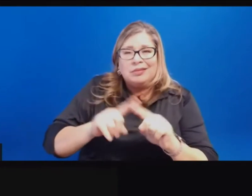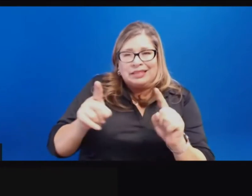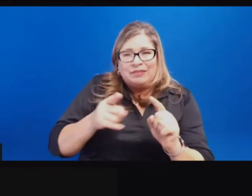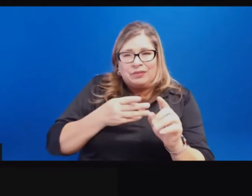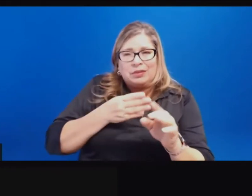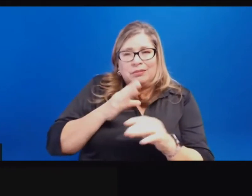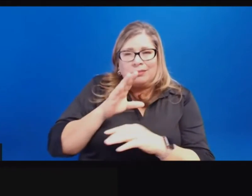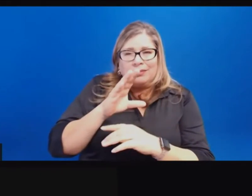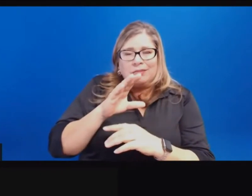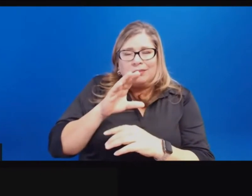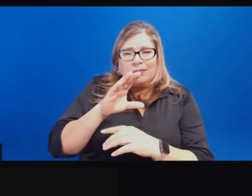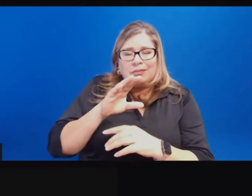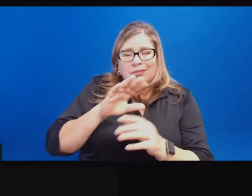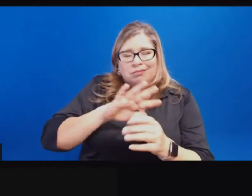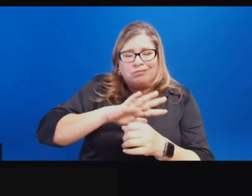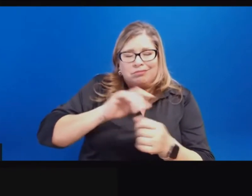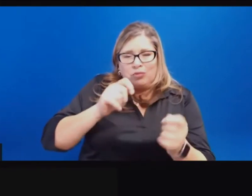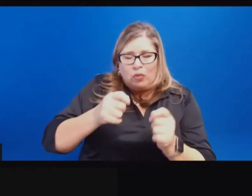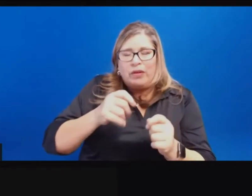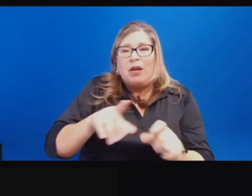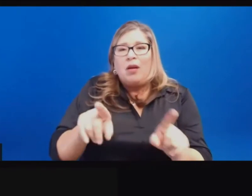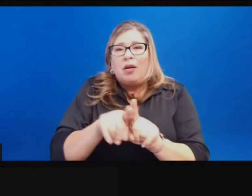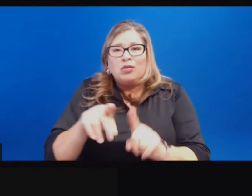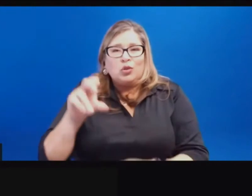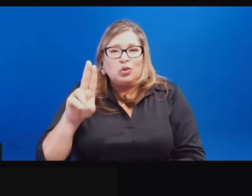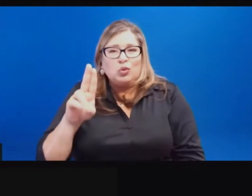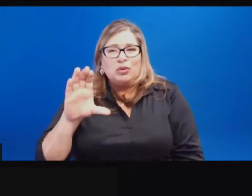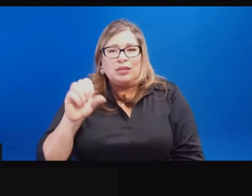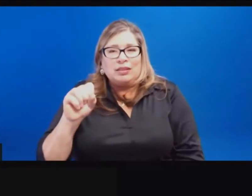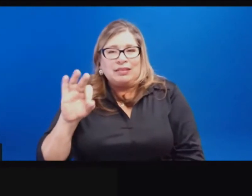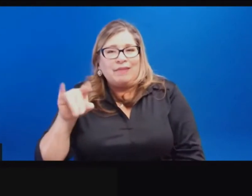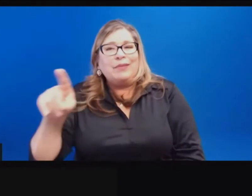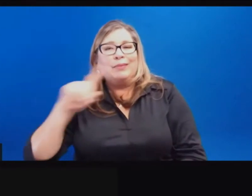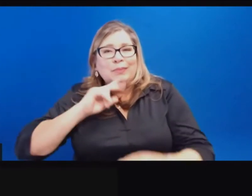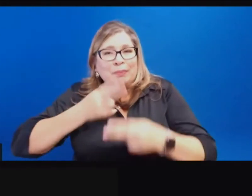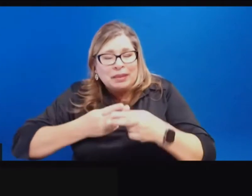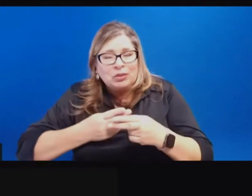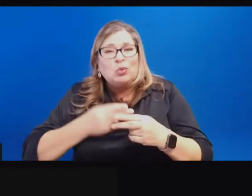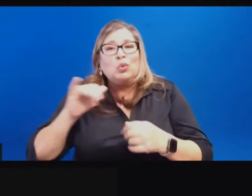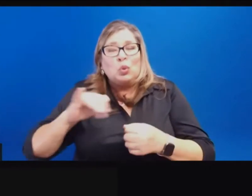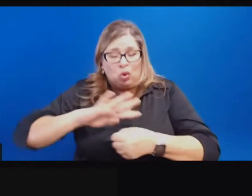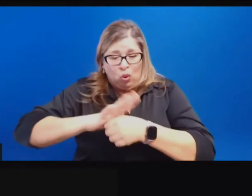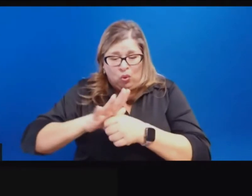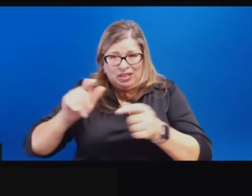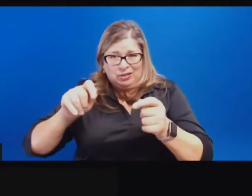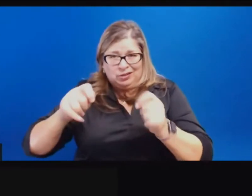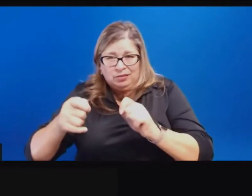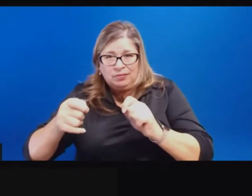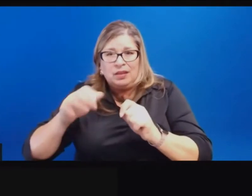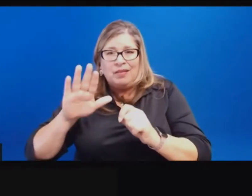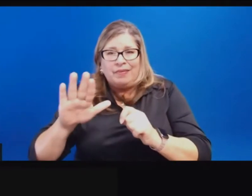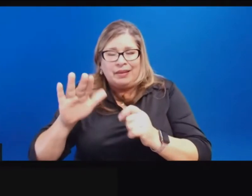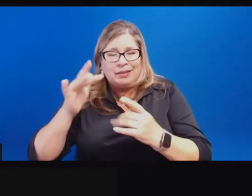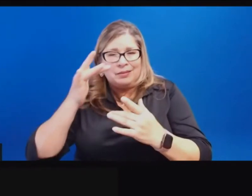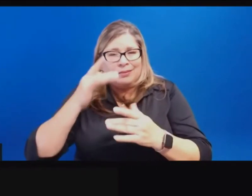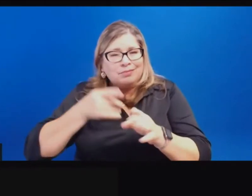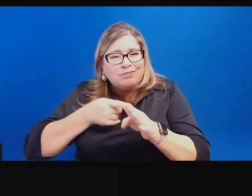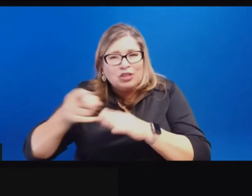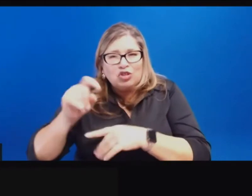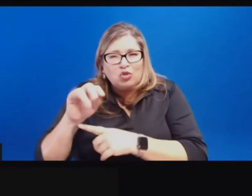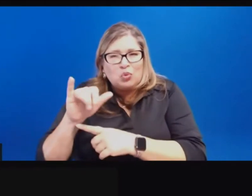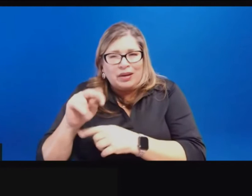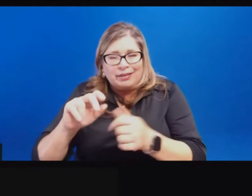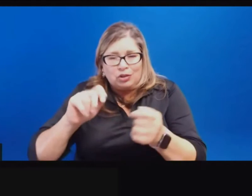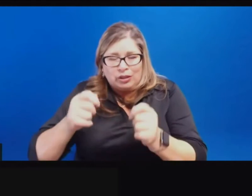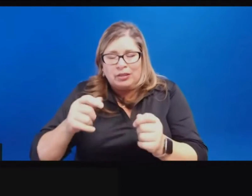variants that you've heard about from UCSF and Cedars-Sinai and other parts of the state. we're watching that very, very closely. Thankfully,